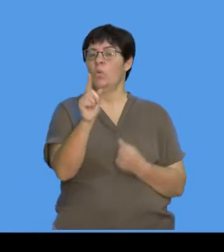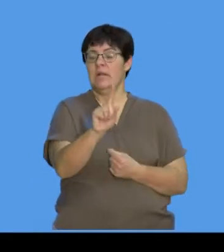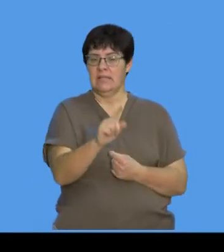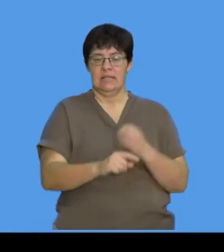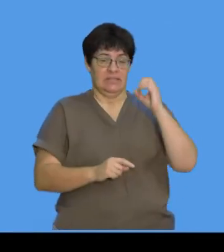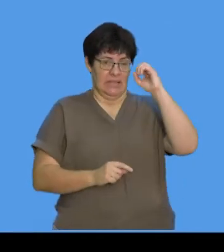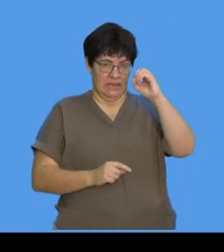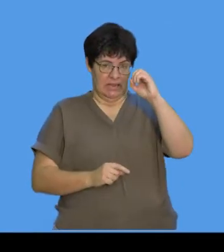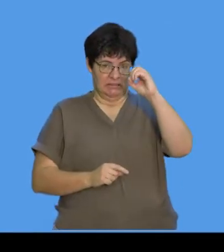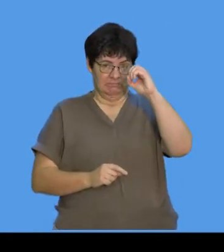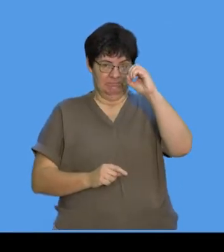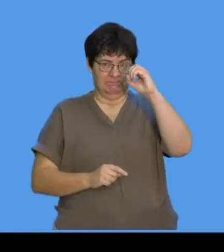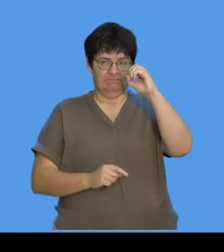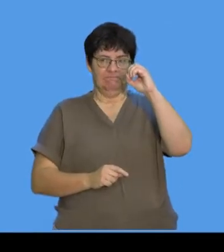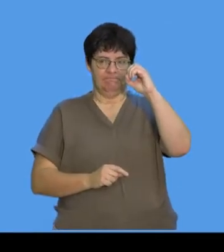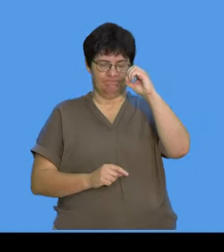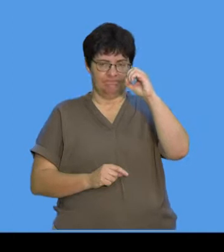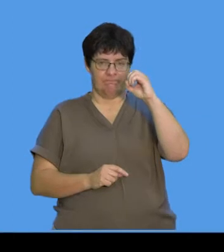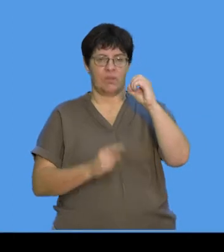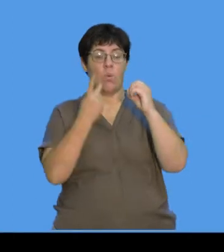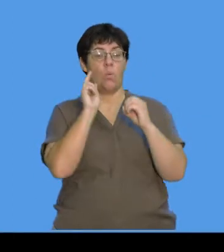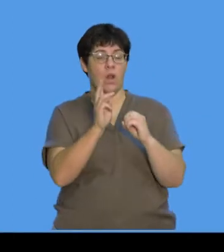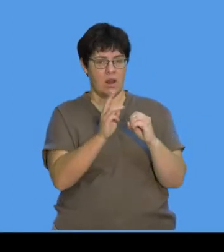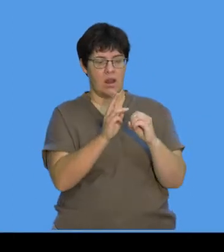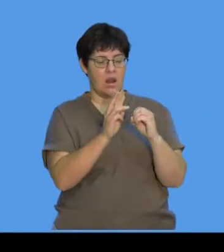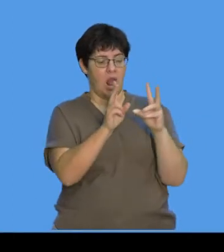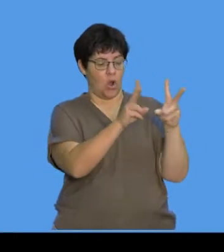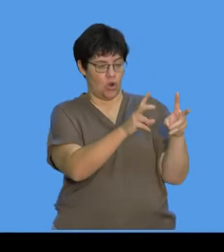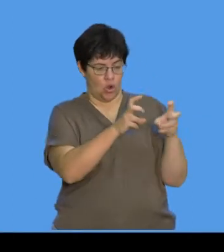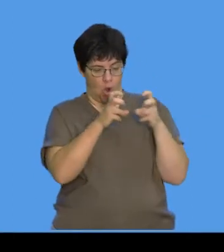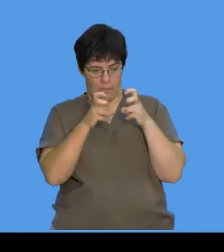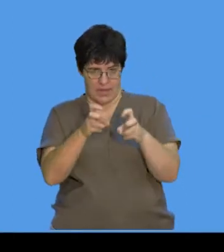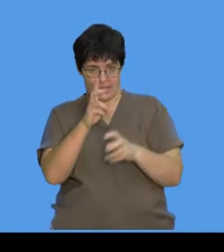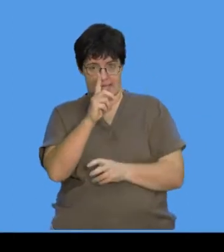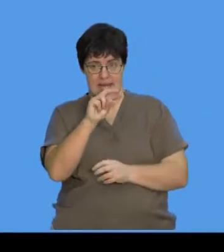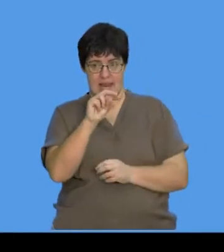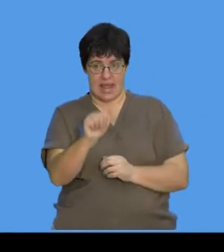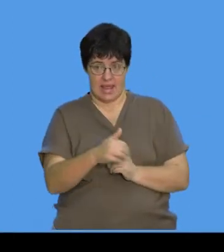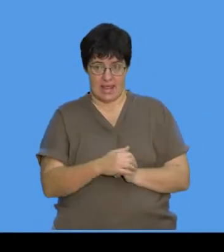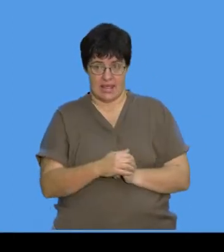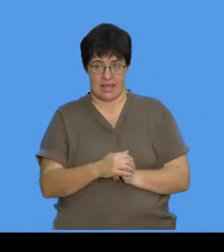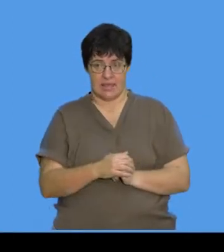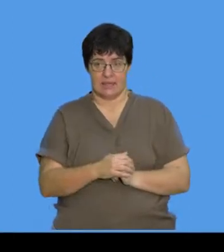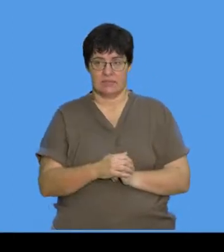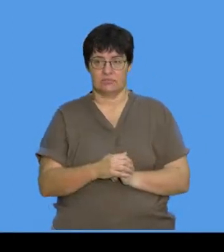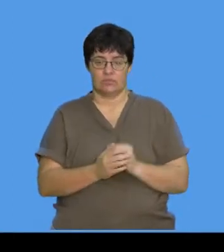cell is going to do, here's the cell. It's going to make a copy of its DNA, so that it can